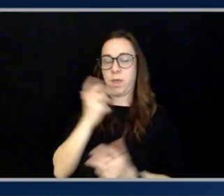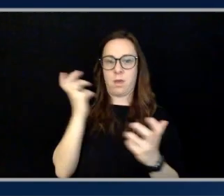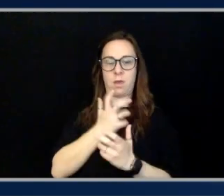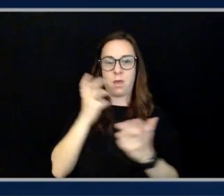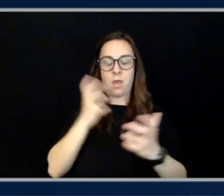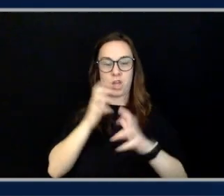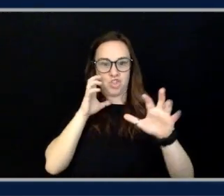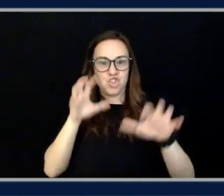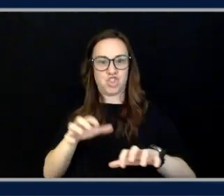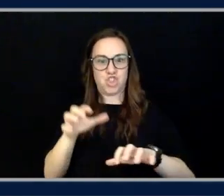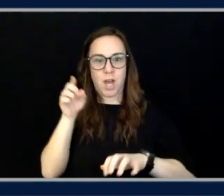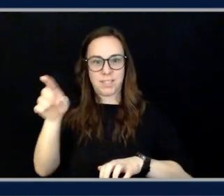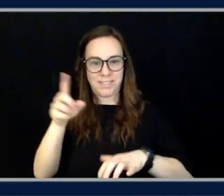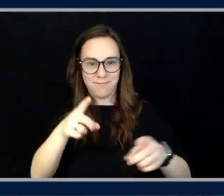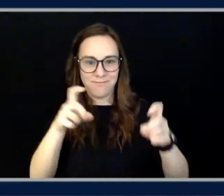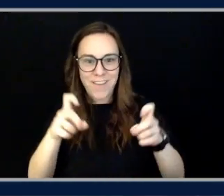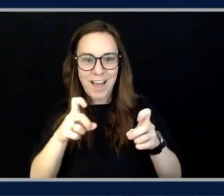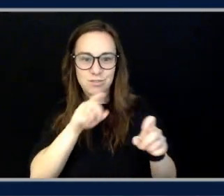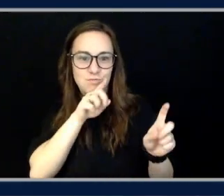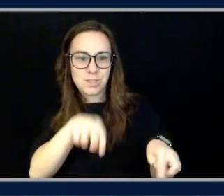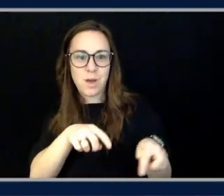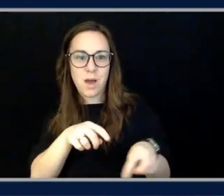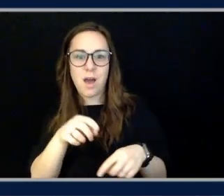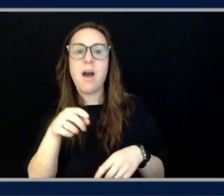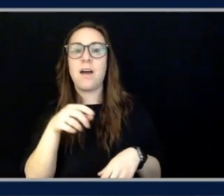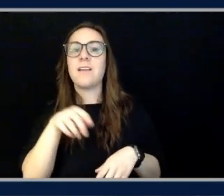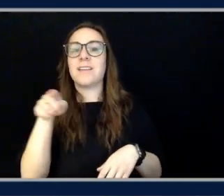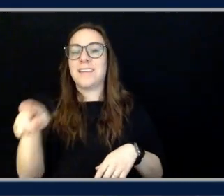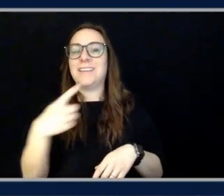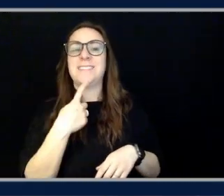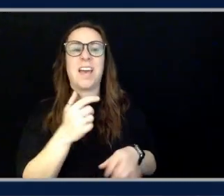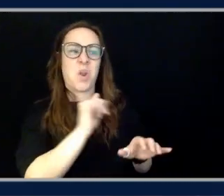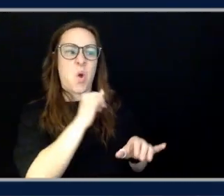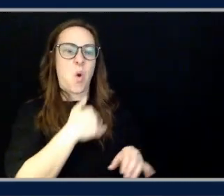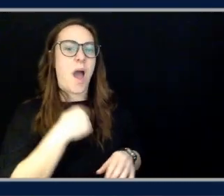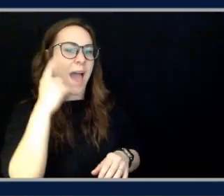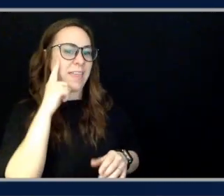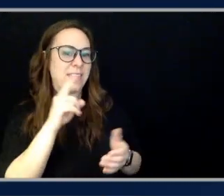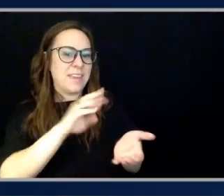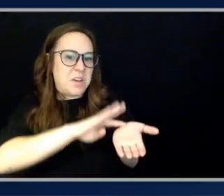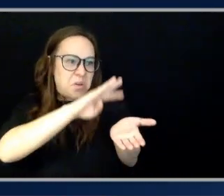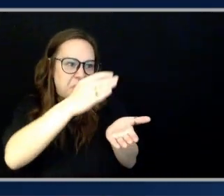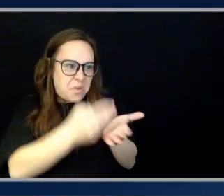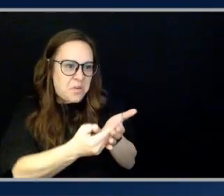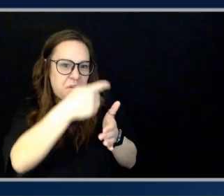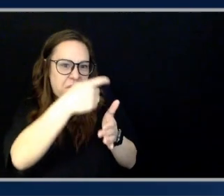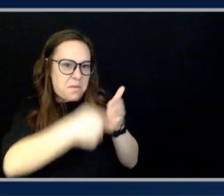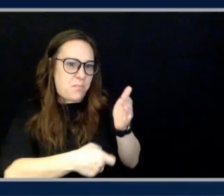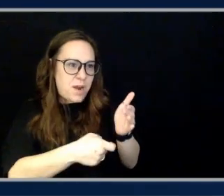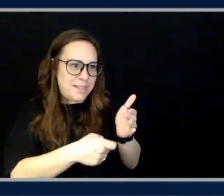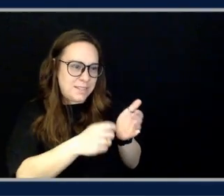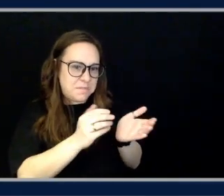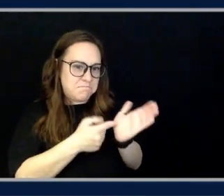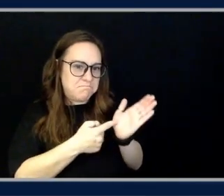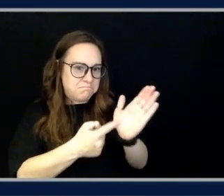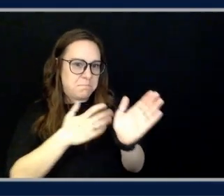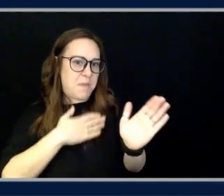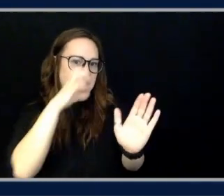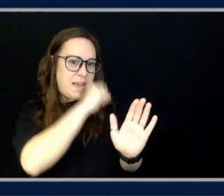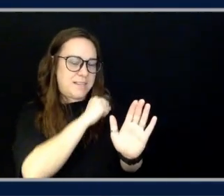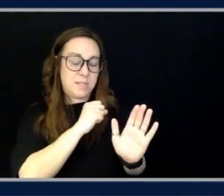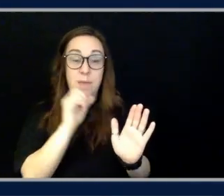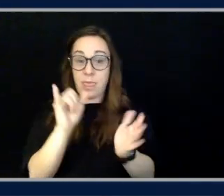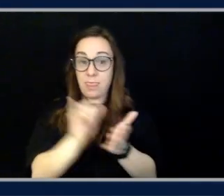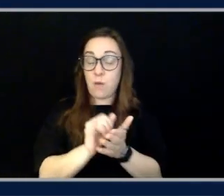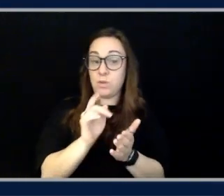responded. And then he eventually got back to me and said, Hey, I think this is the estimate of that, what that demo was. And it was far well below what his expectations were. So, you